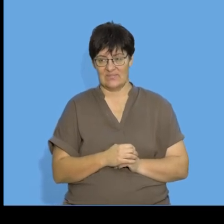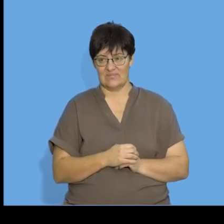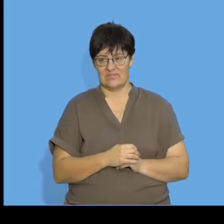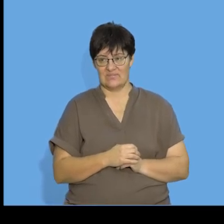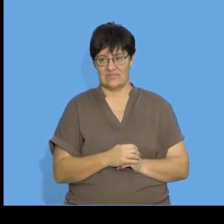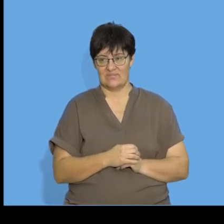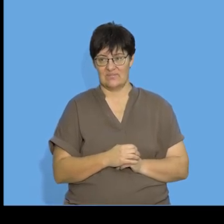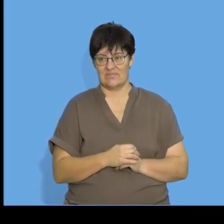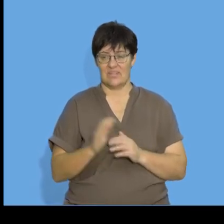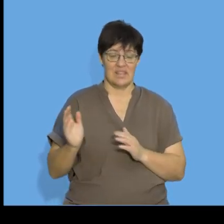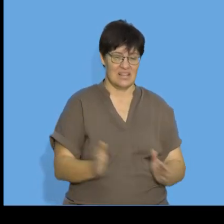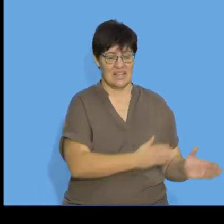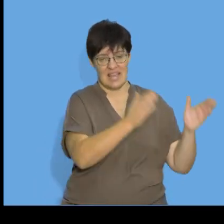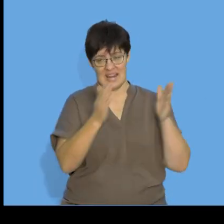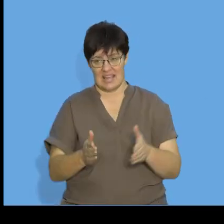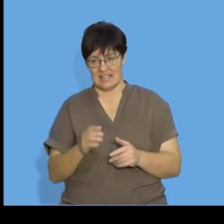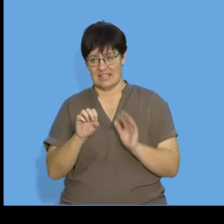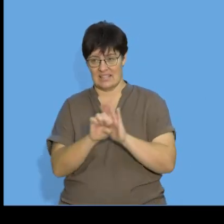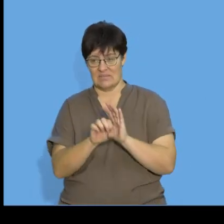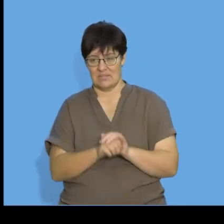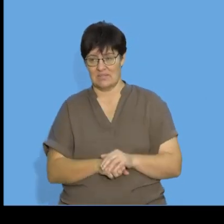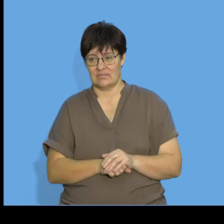20 let's go to the next example everybody